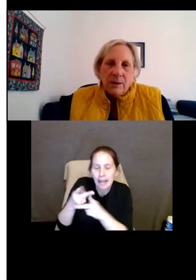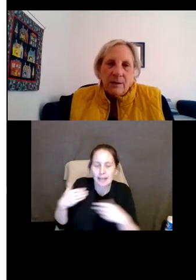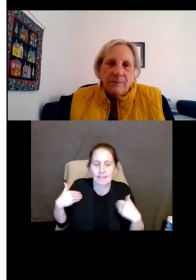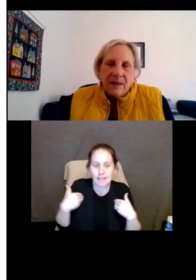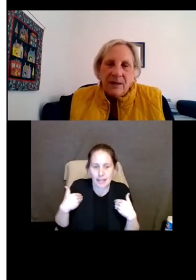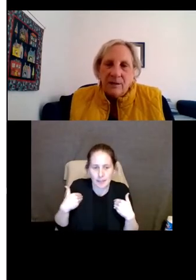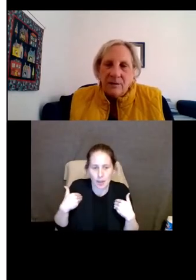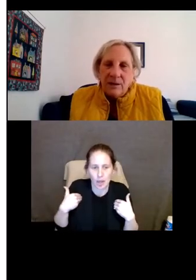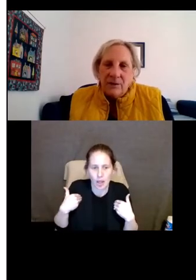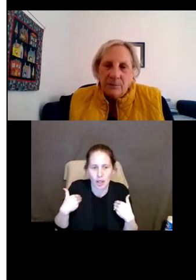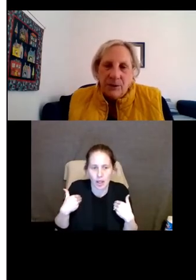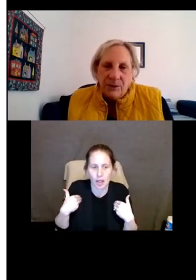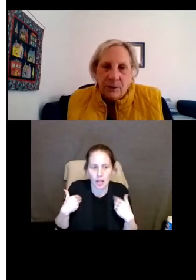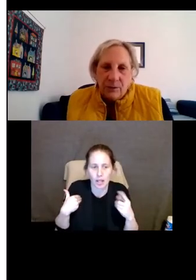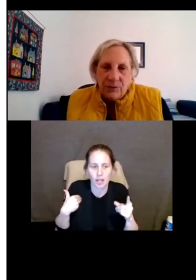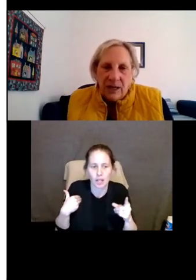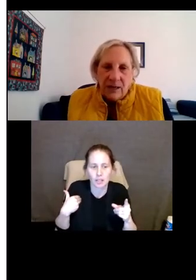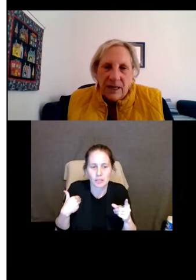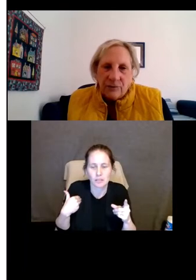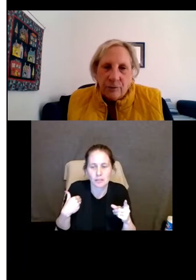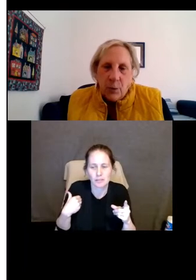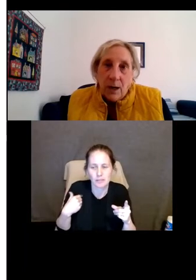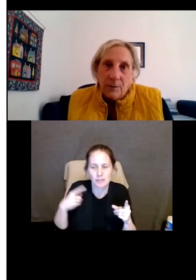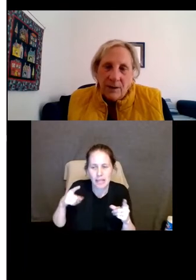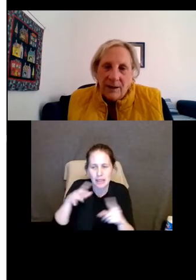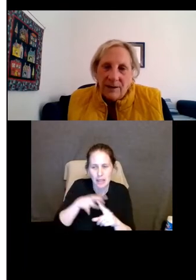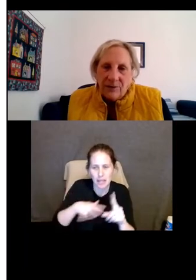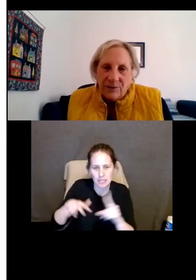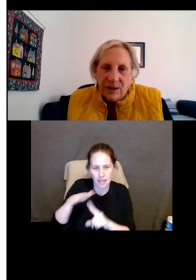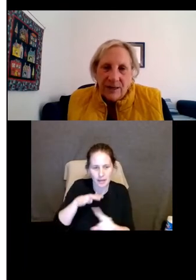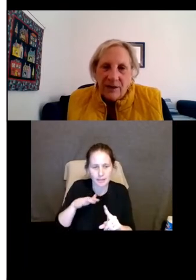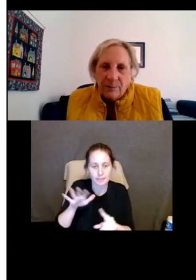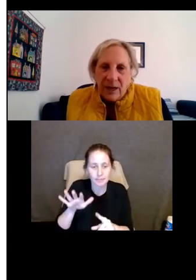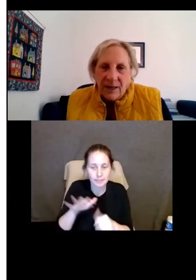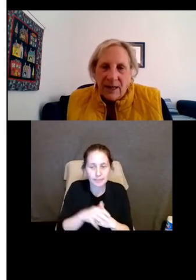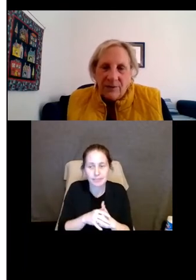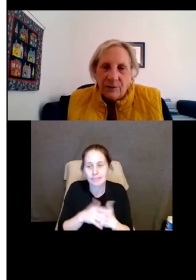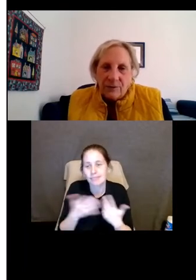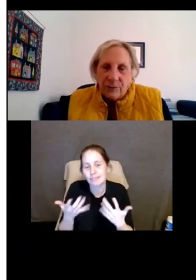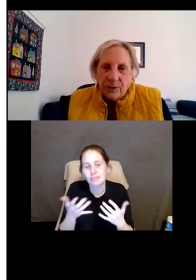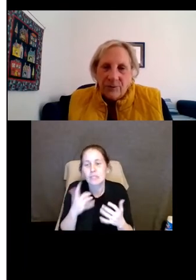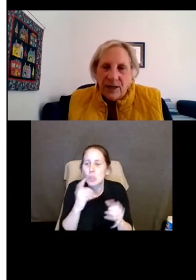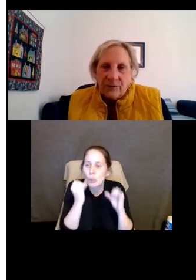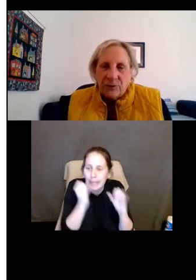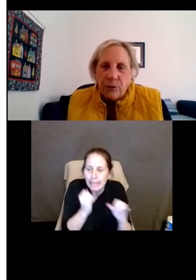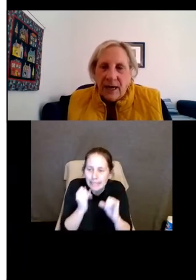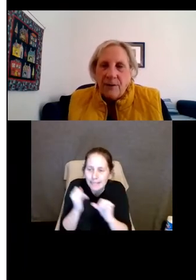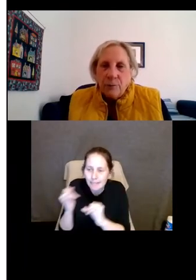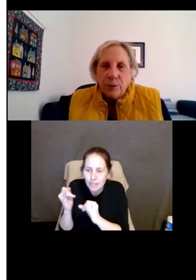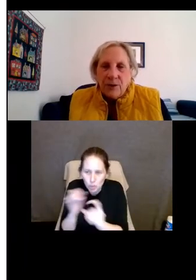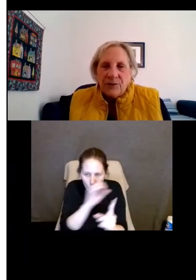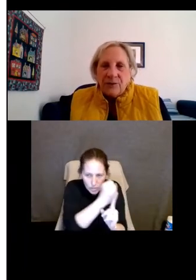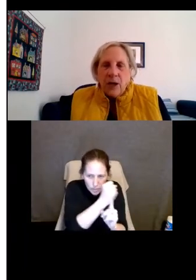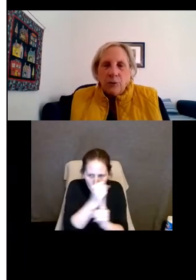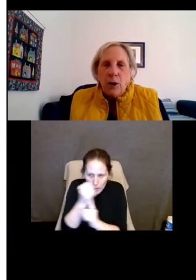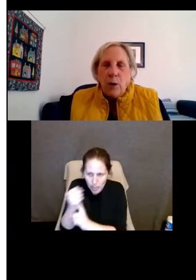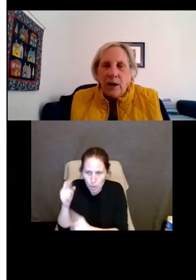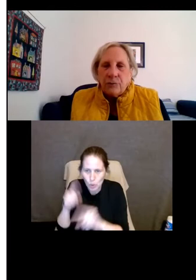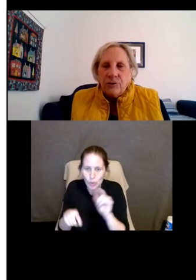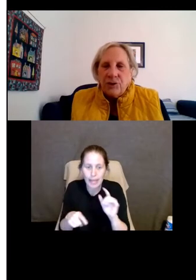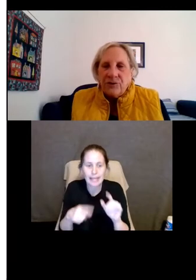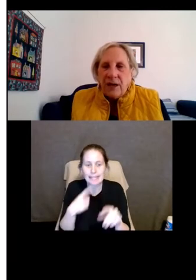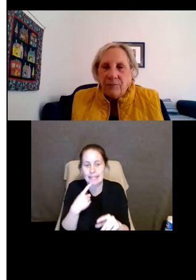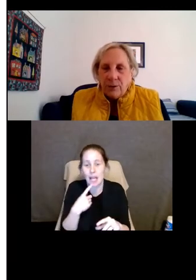in the particular setting as required. That is to say, case by case circumstance. So you can't have a rule that says